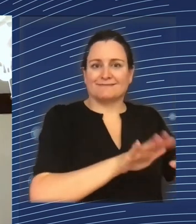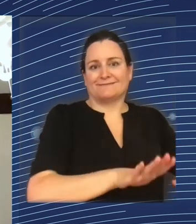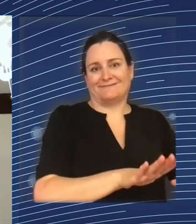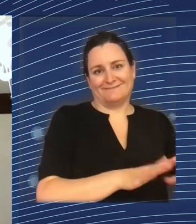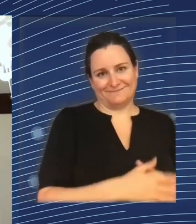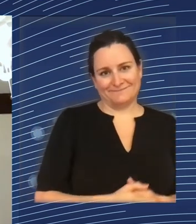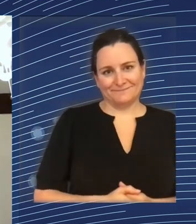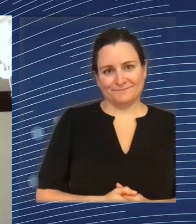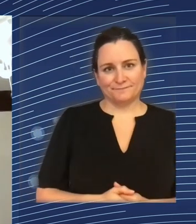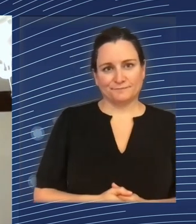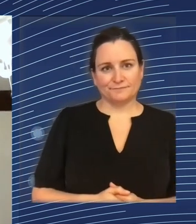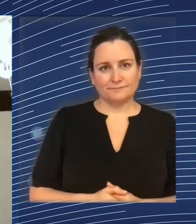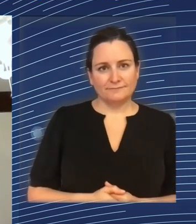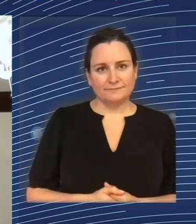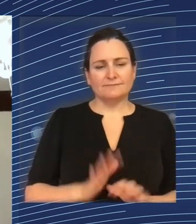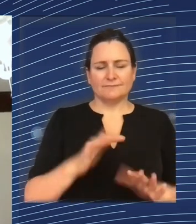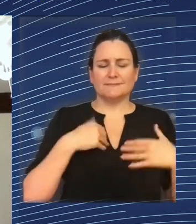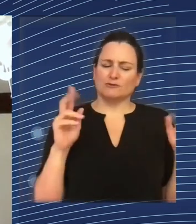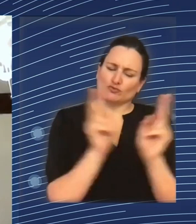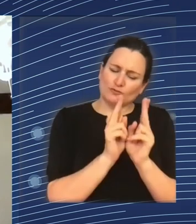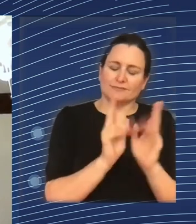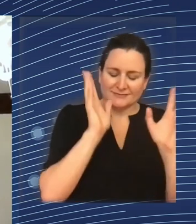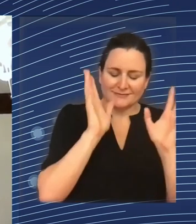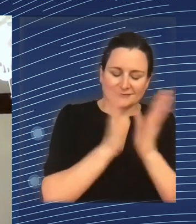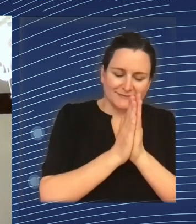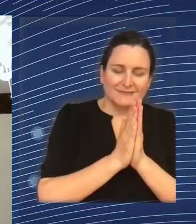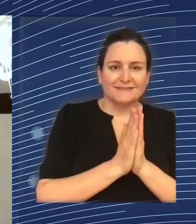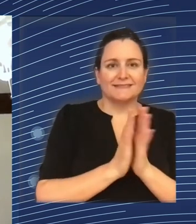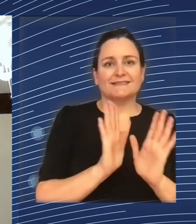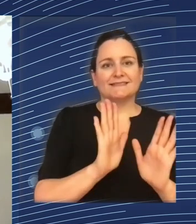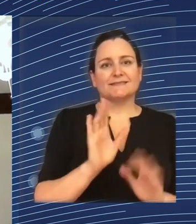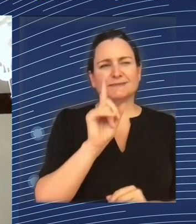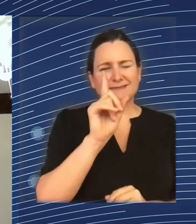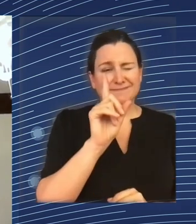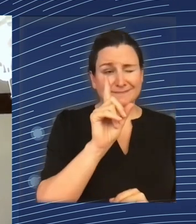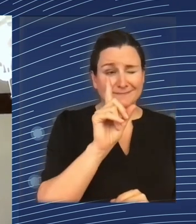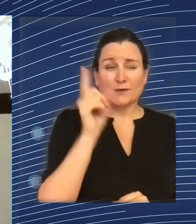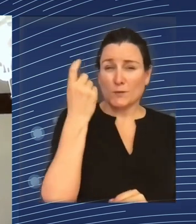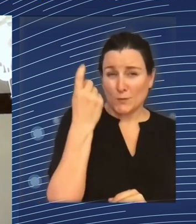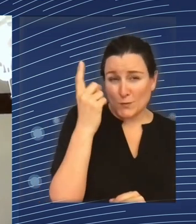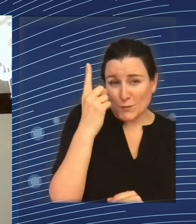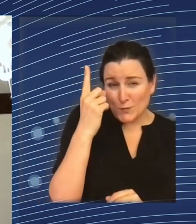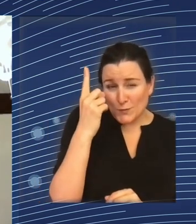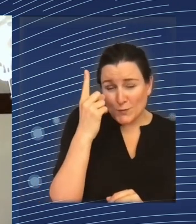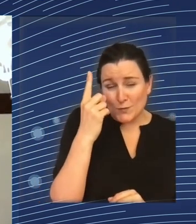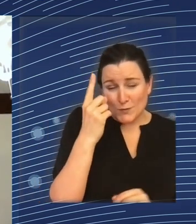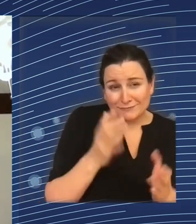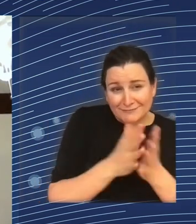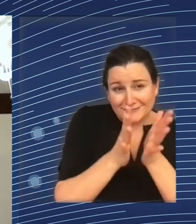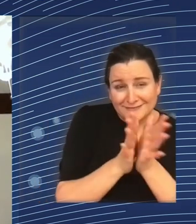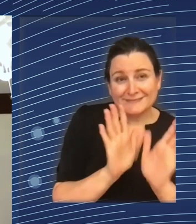Let me just stop there. You asked me to be short, but it's crucial. Oh, can I just, let me just say one sentence more. Go for it. I don't even